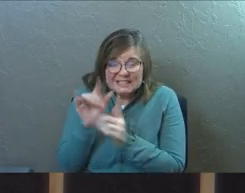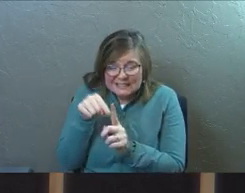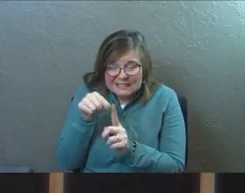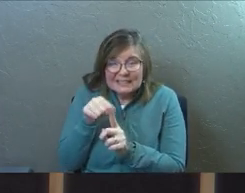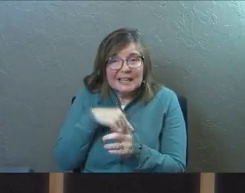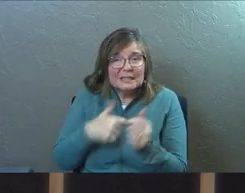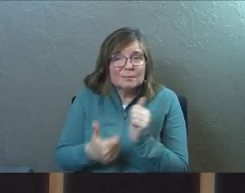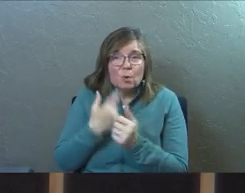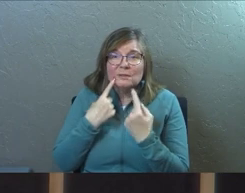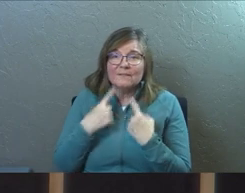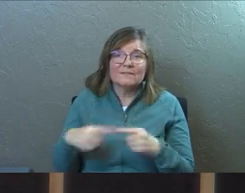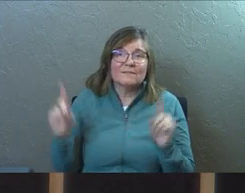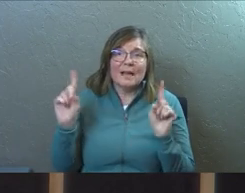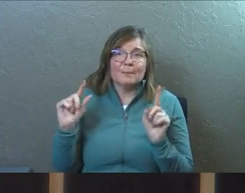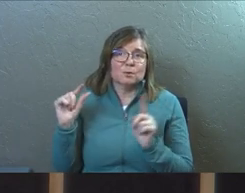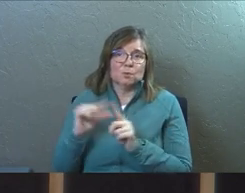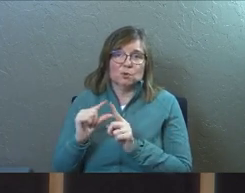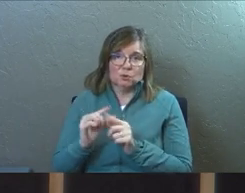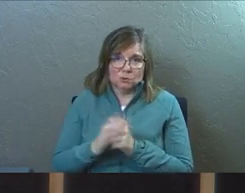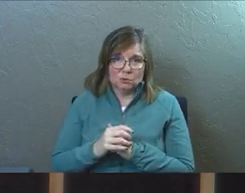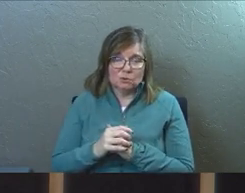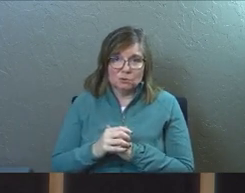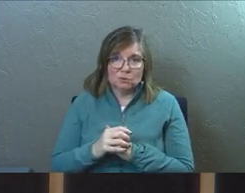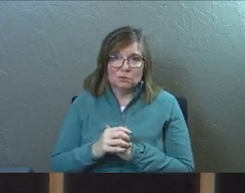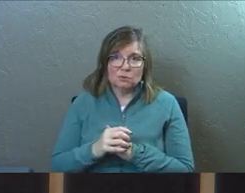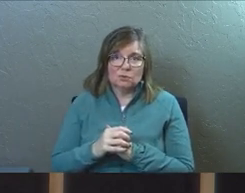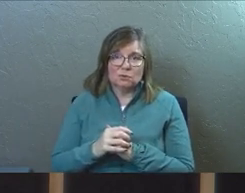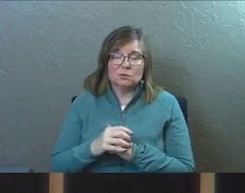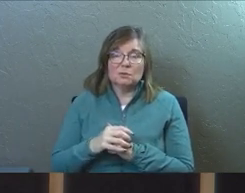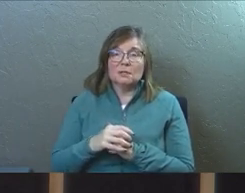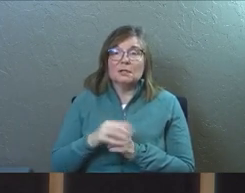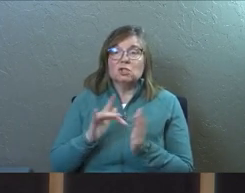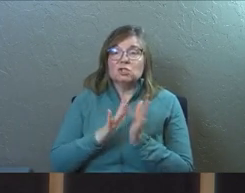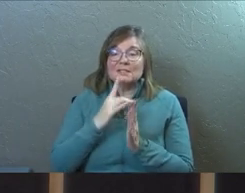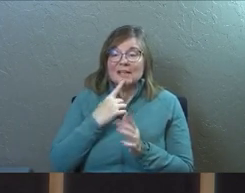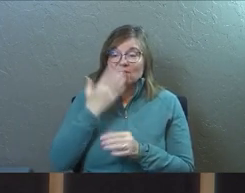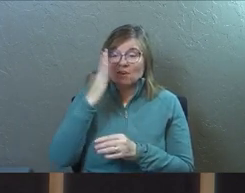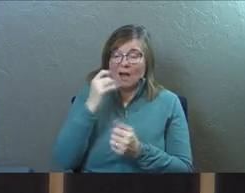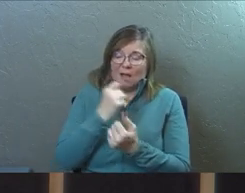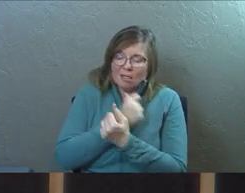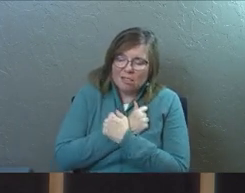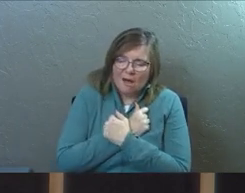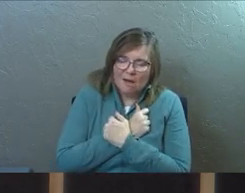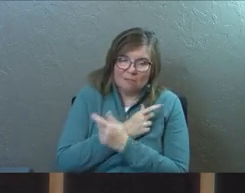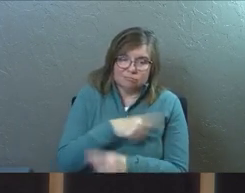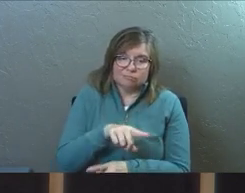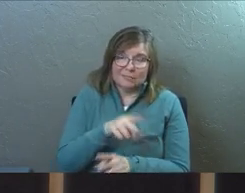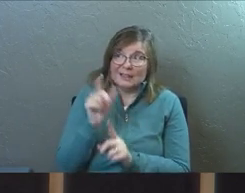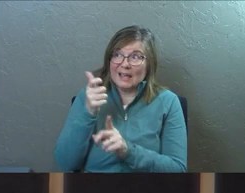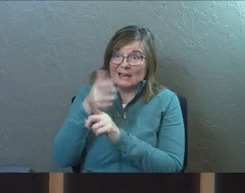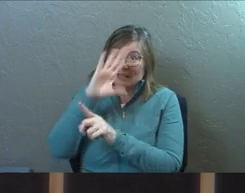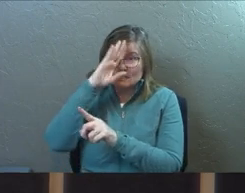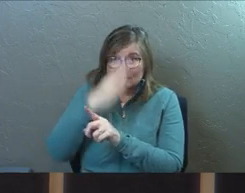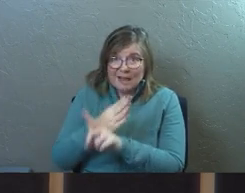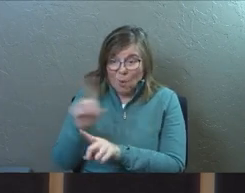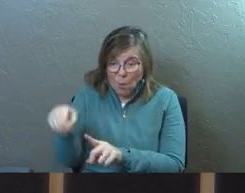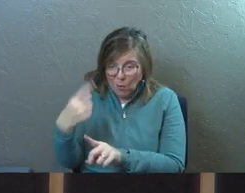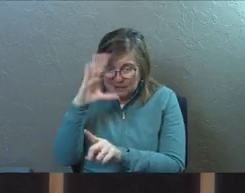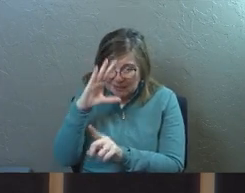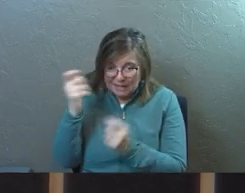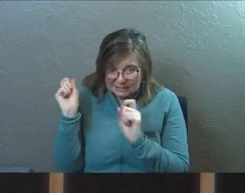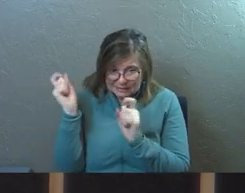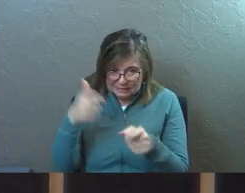Jesus. His most famous words. Jesus said, God so loved the world that he gave his only son that whoever